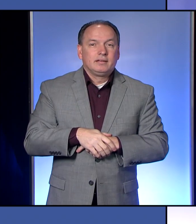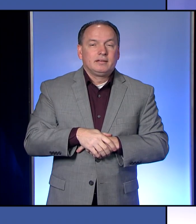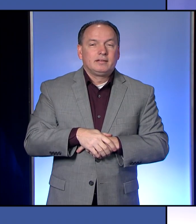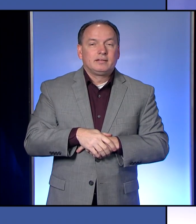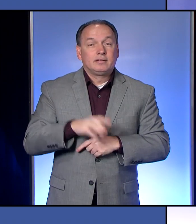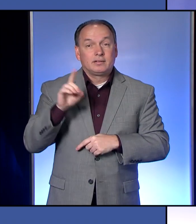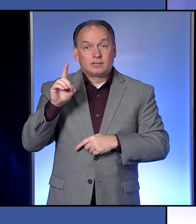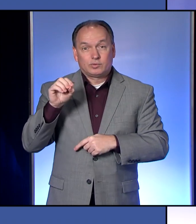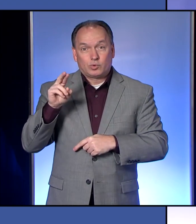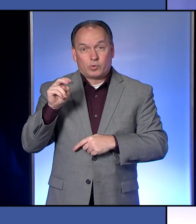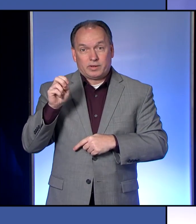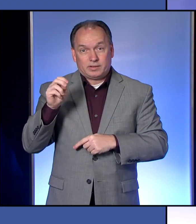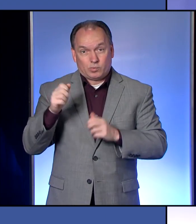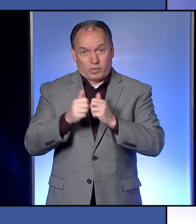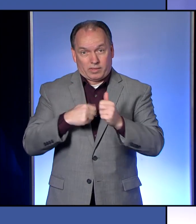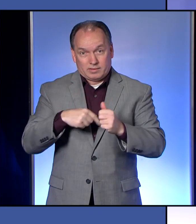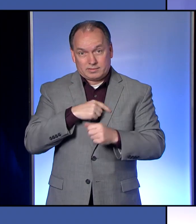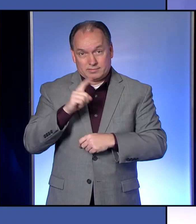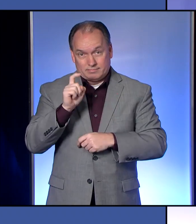Doreen, are you with us?